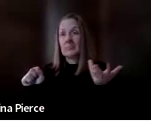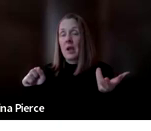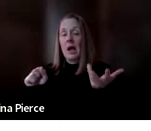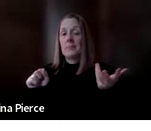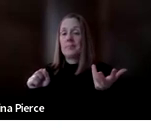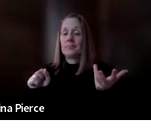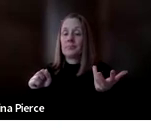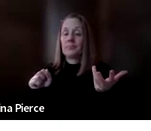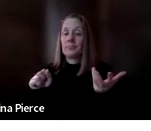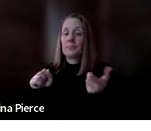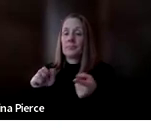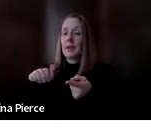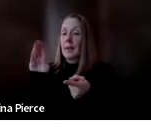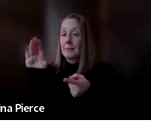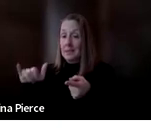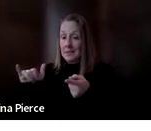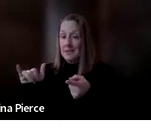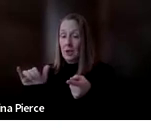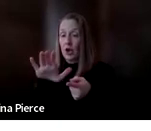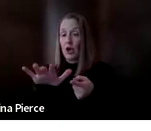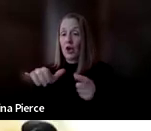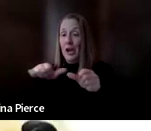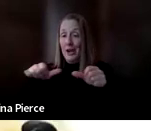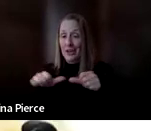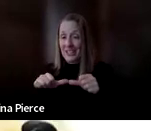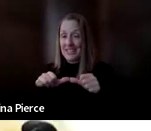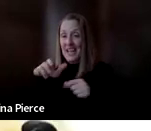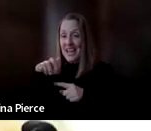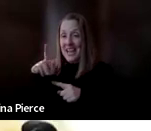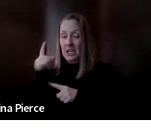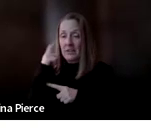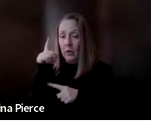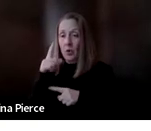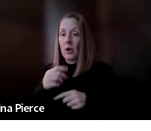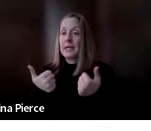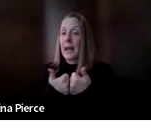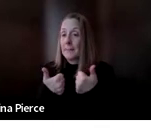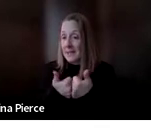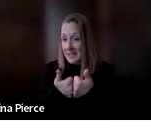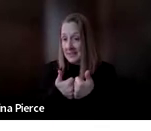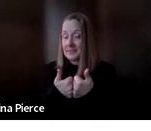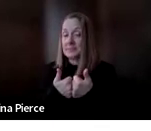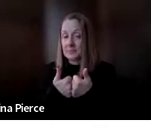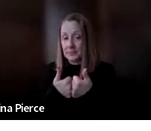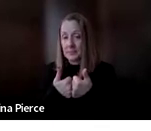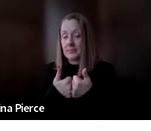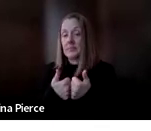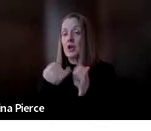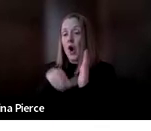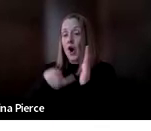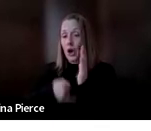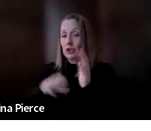chat moderator abby um her area of expertise is at for whoops for gaming and um arts and crafts